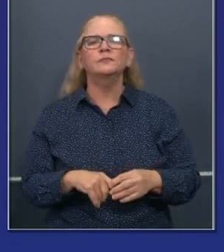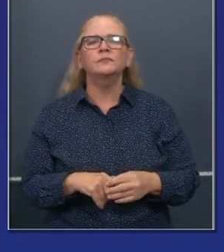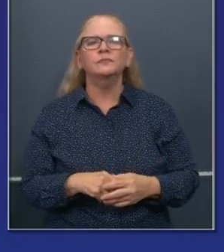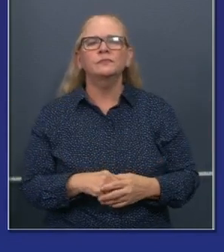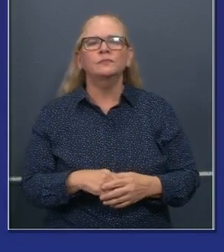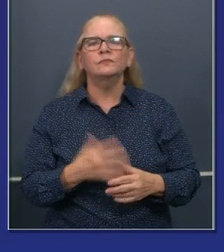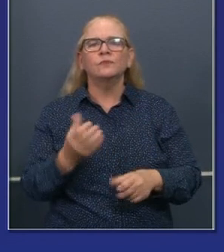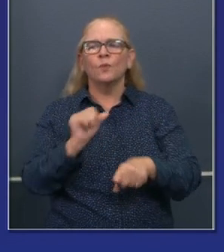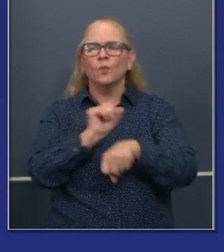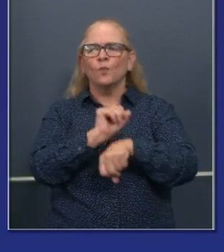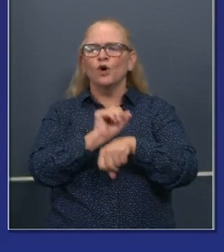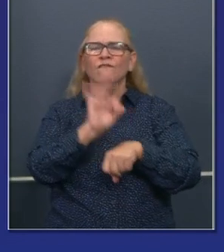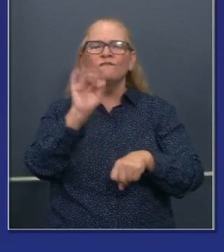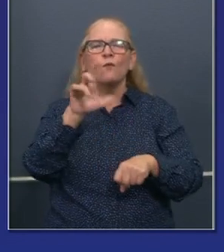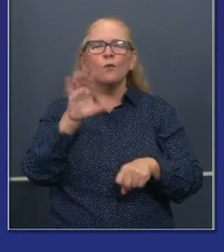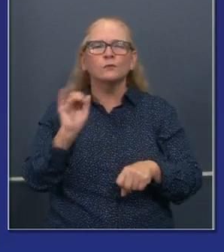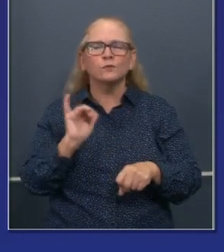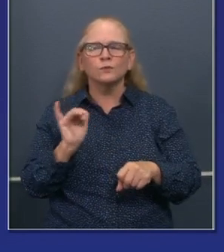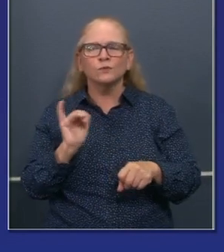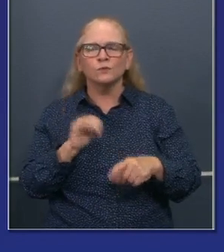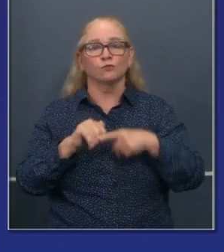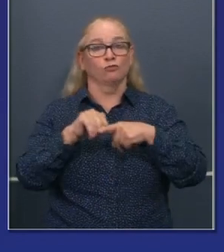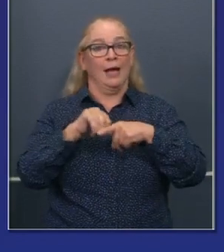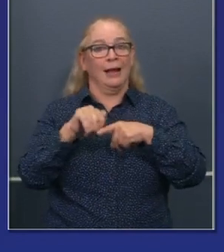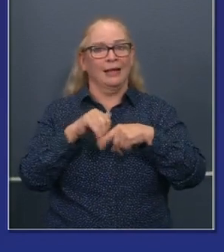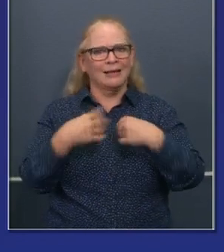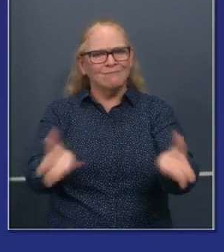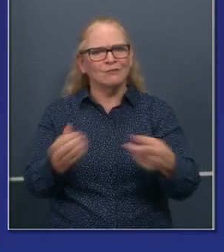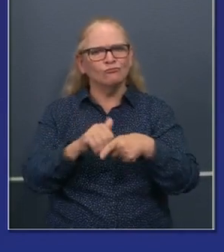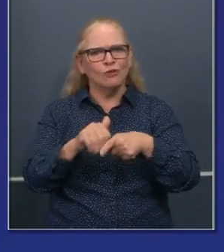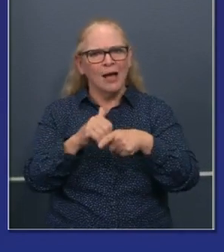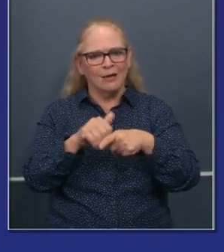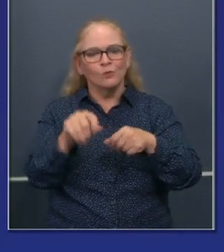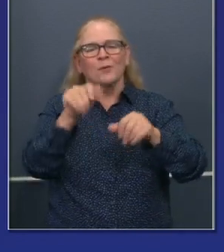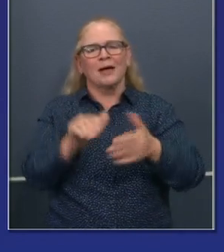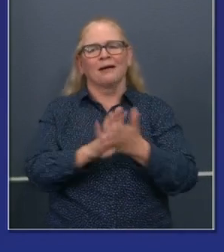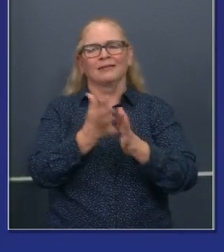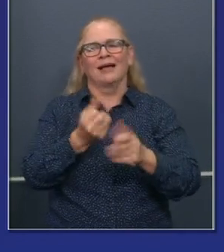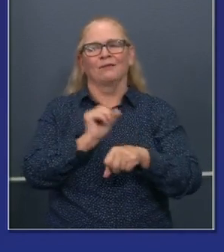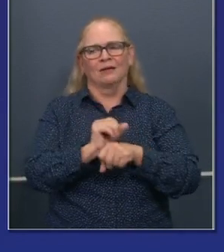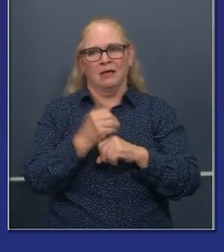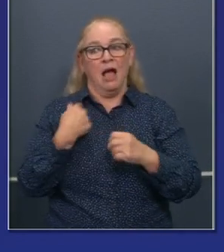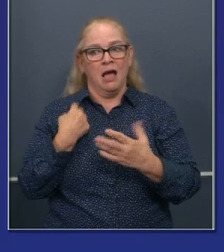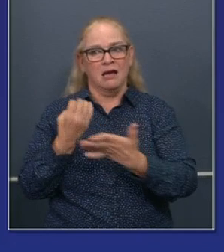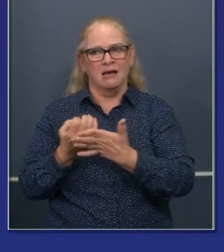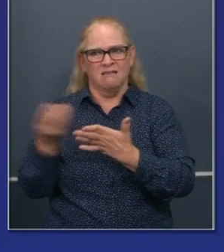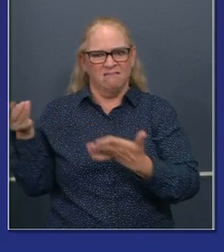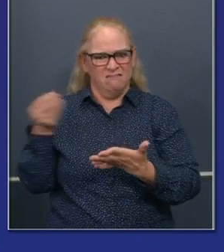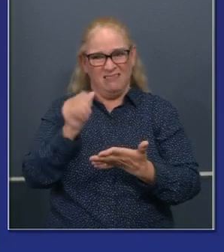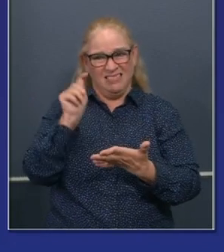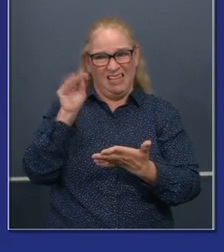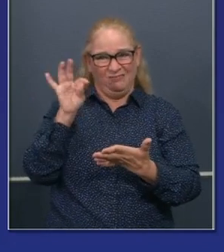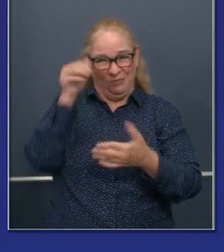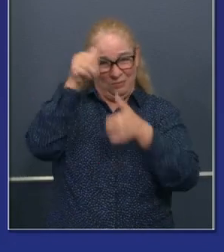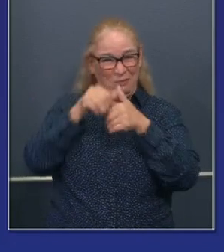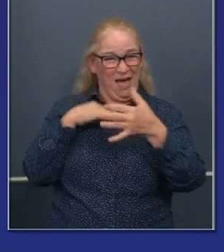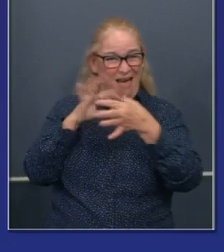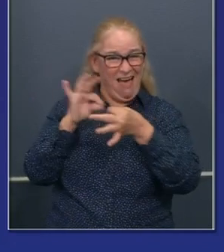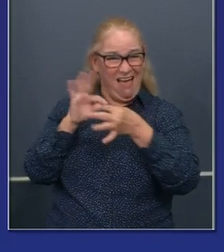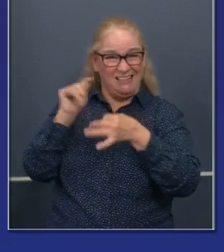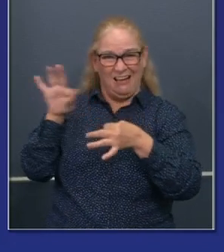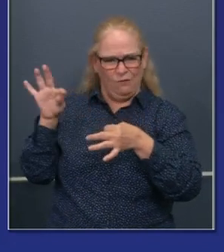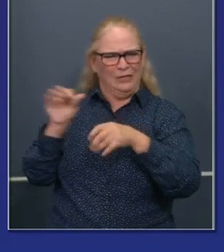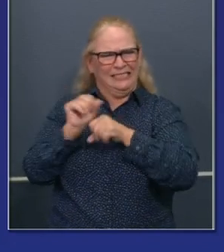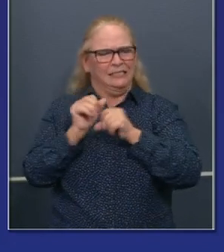Uh, we have been working with our economic, uh, force, uh, some of the nation's leading workforce